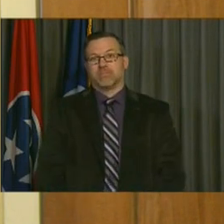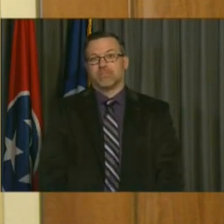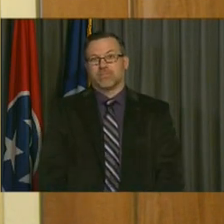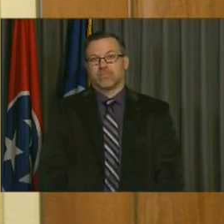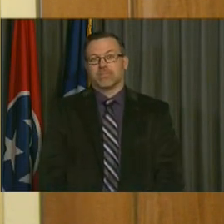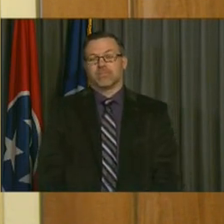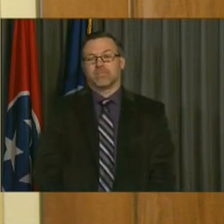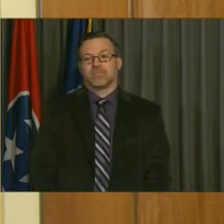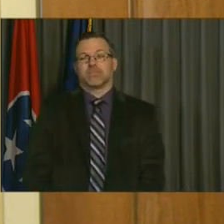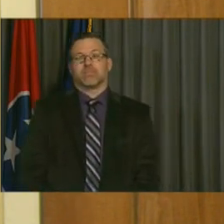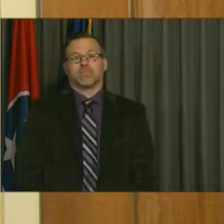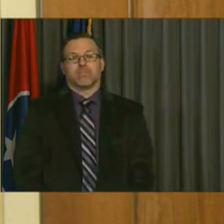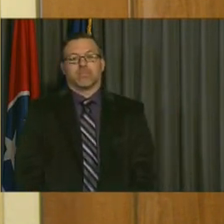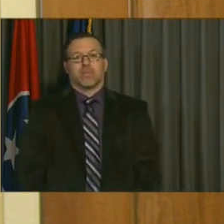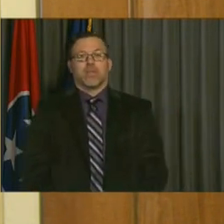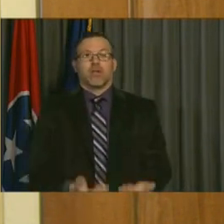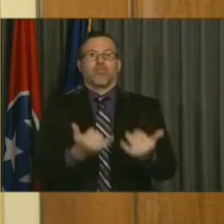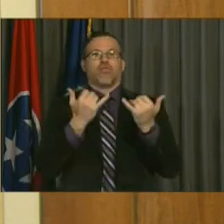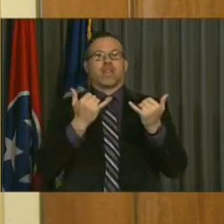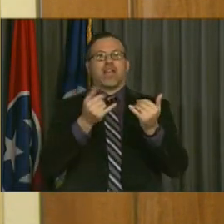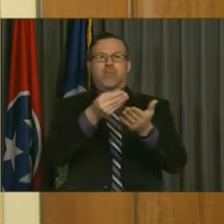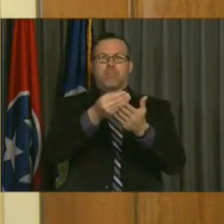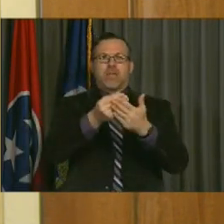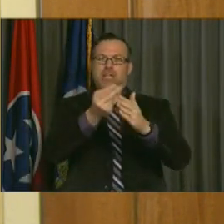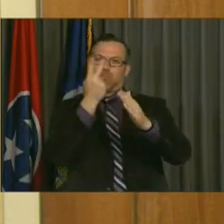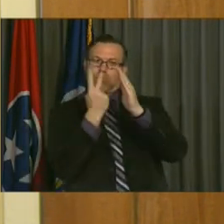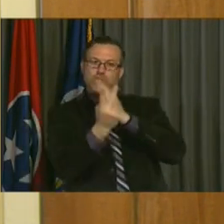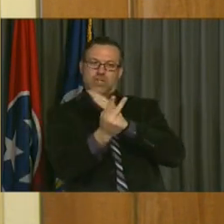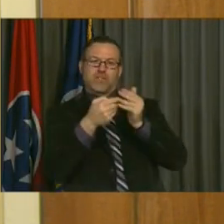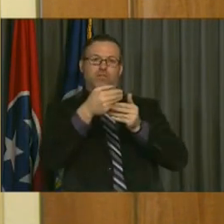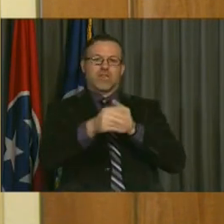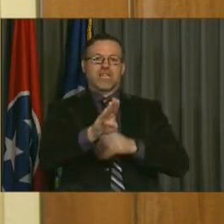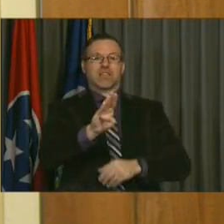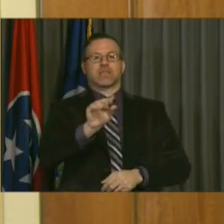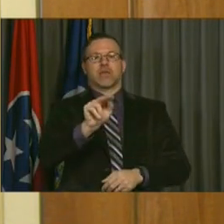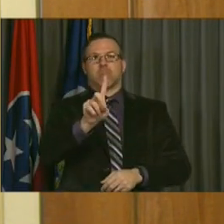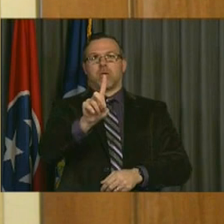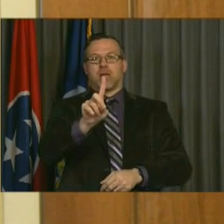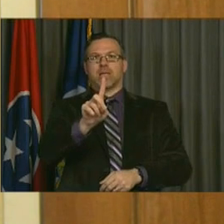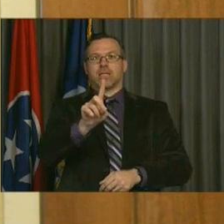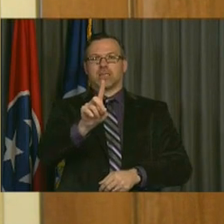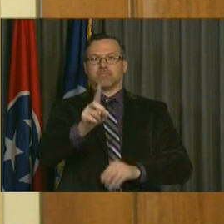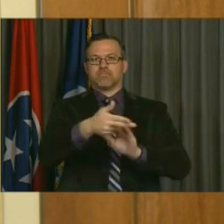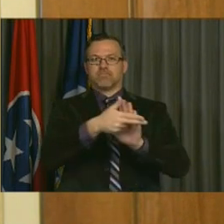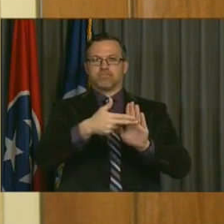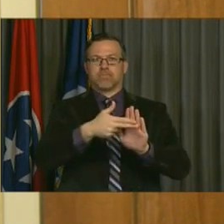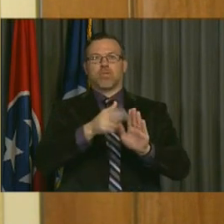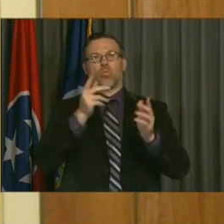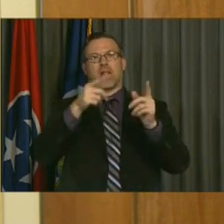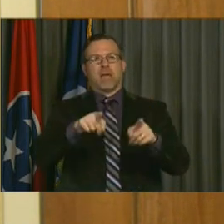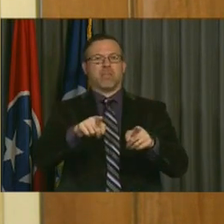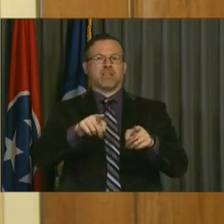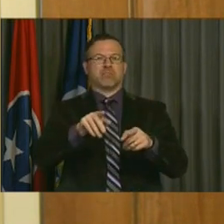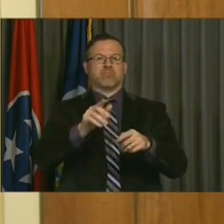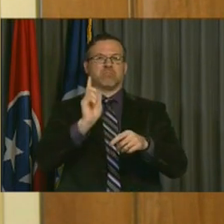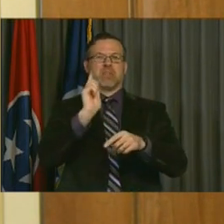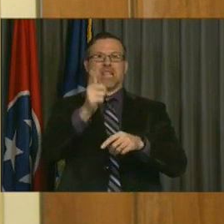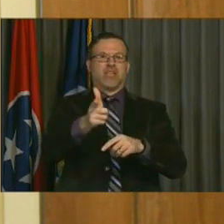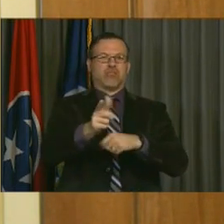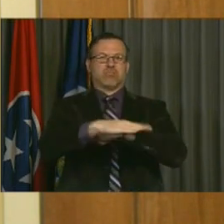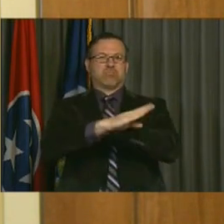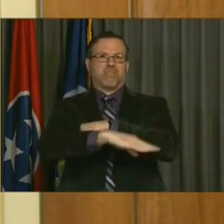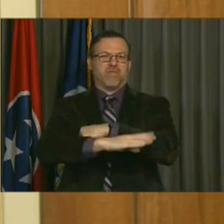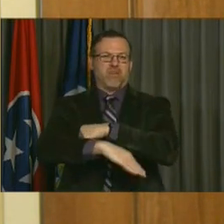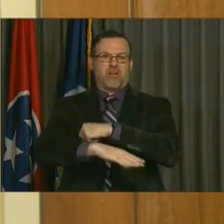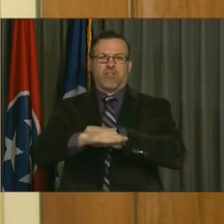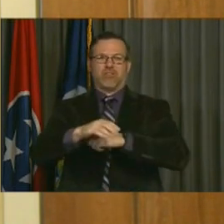Current projections for our next bond issue is later this year, sometime late in the year. As